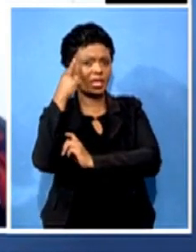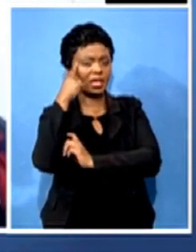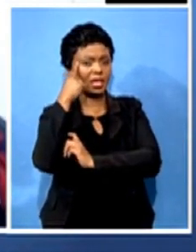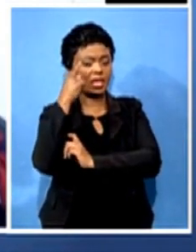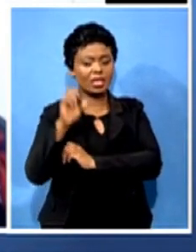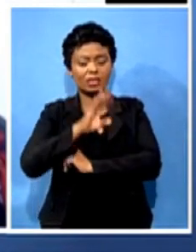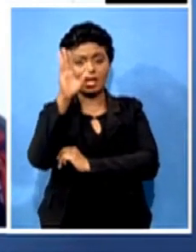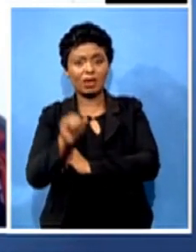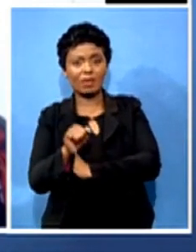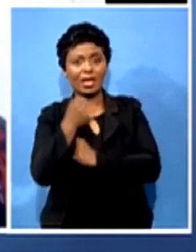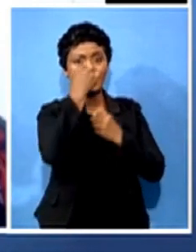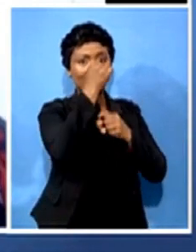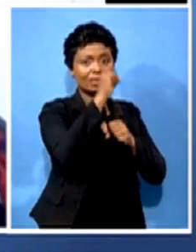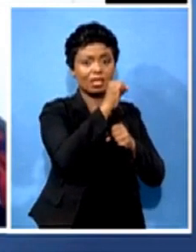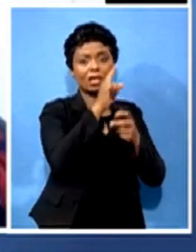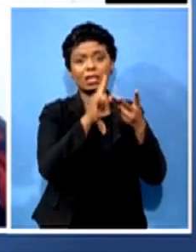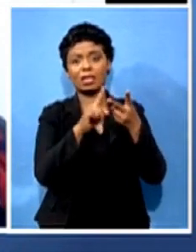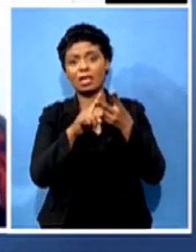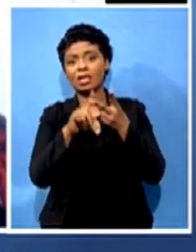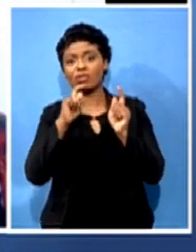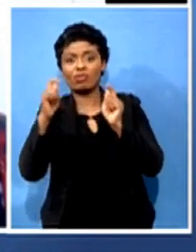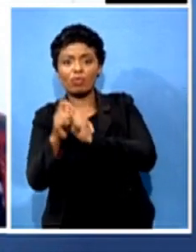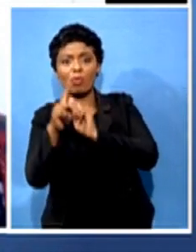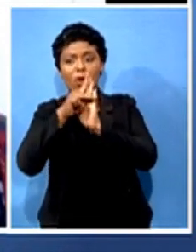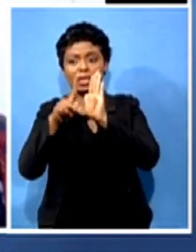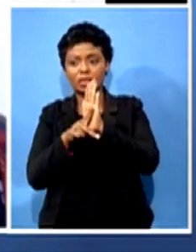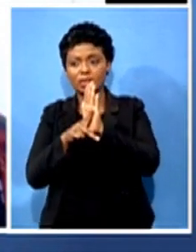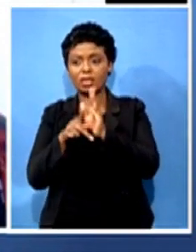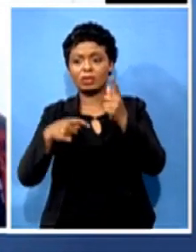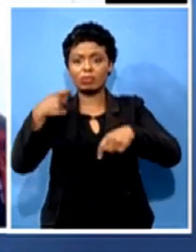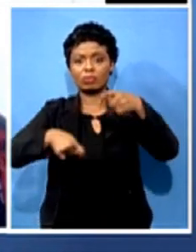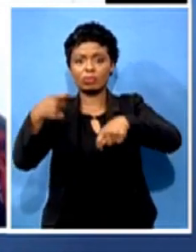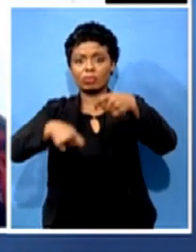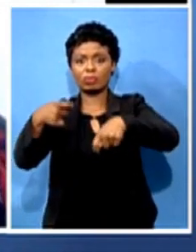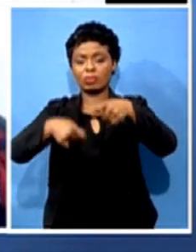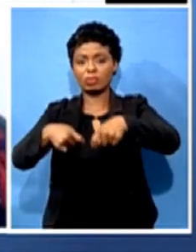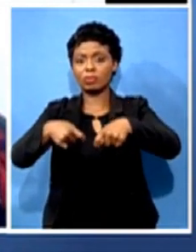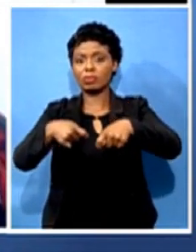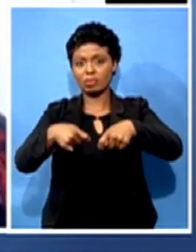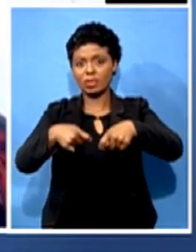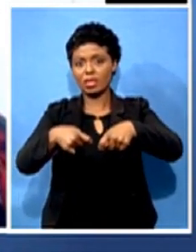imperatives and the need, I guess, to support skills development and technology transfer?